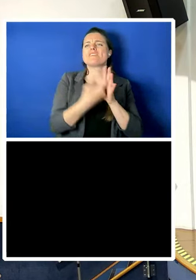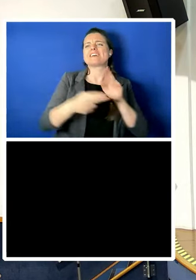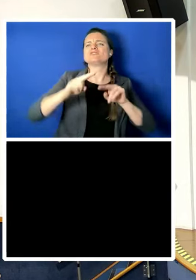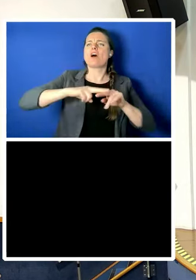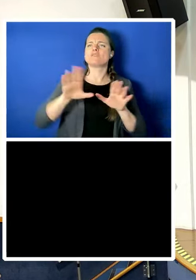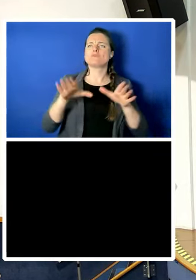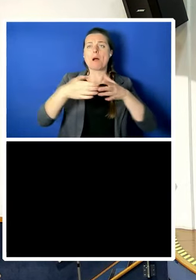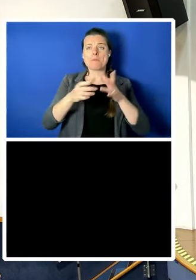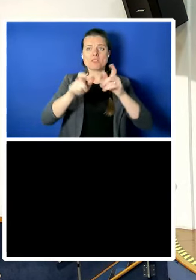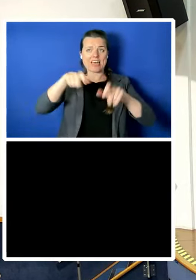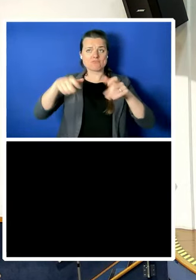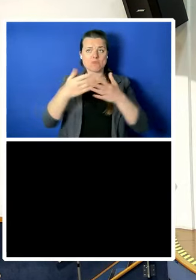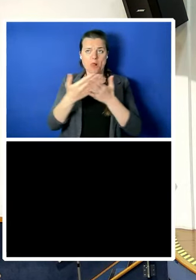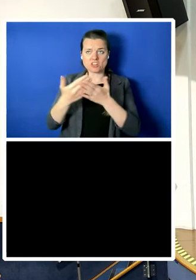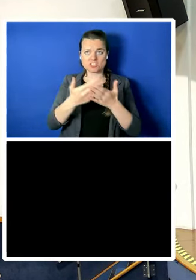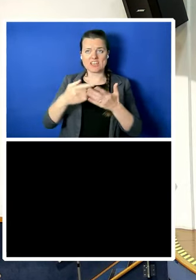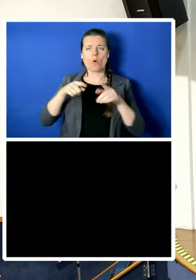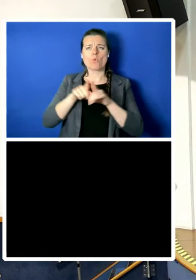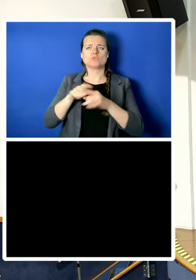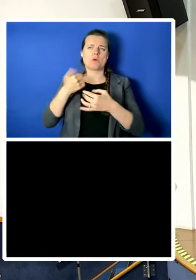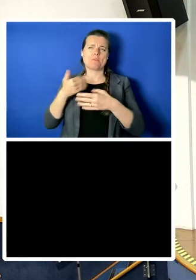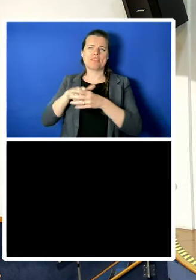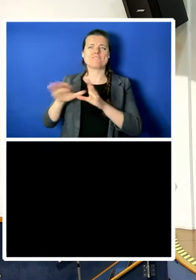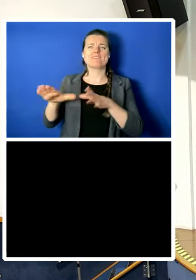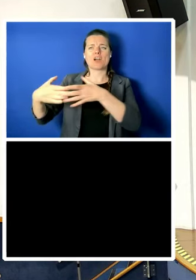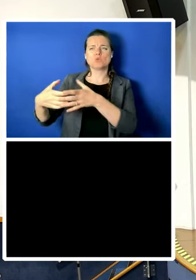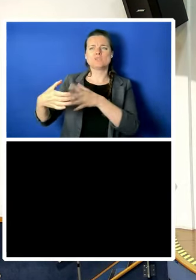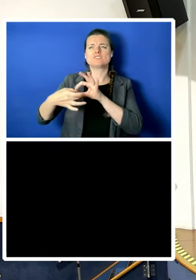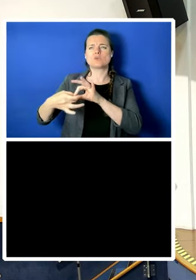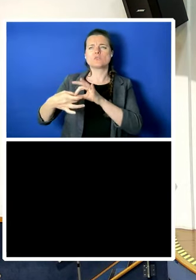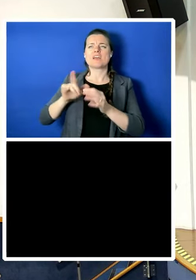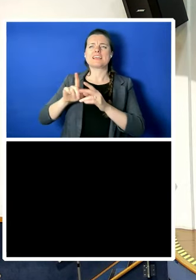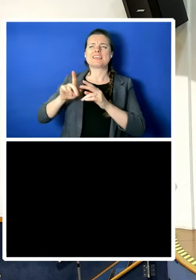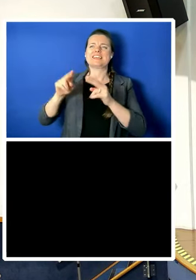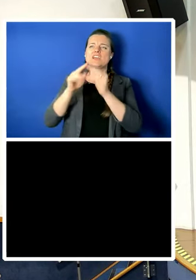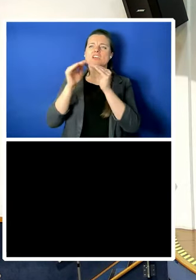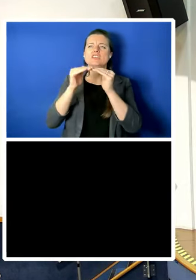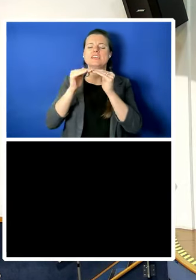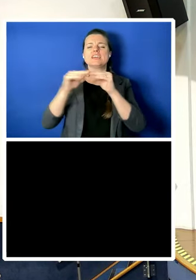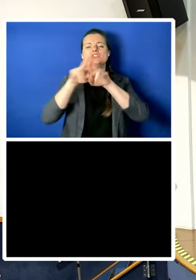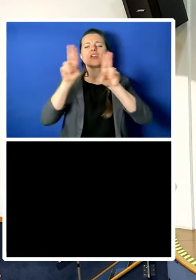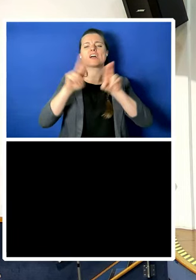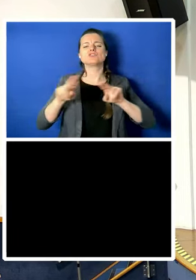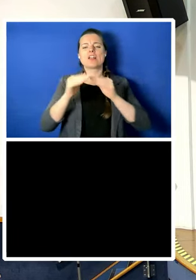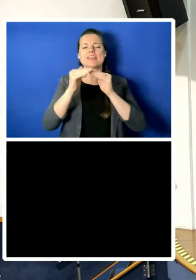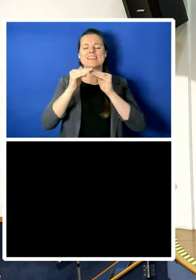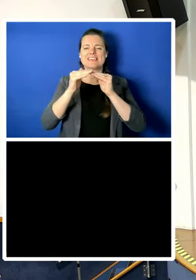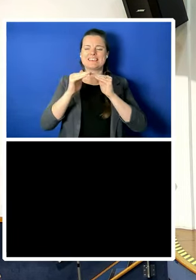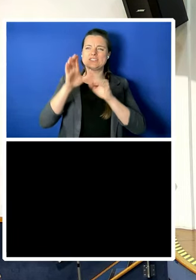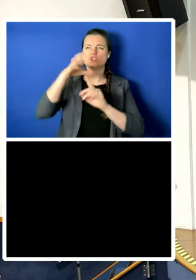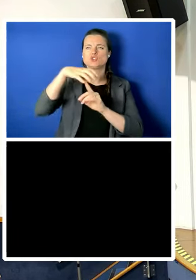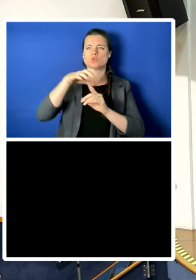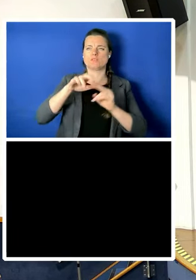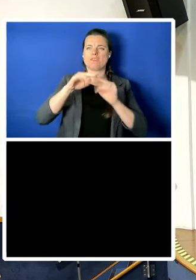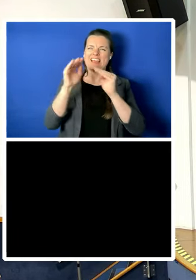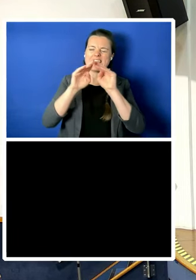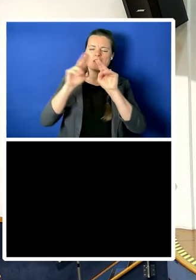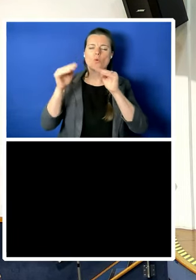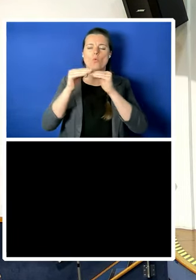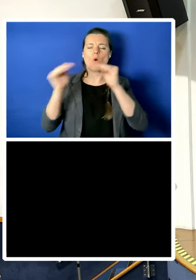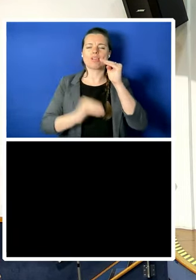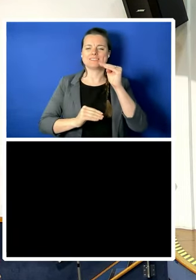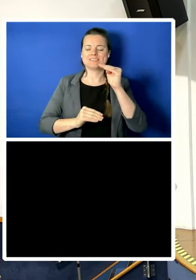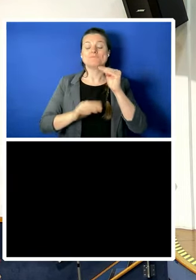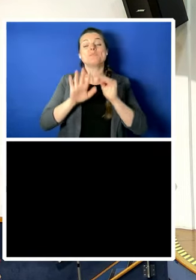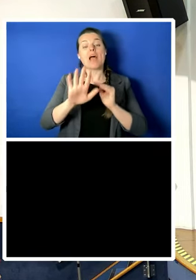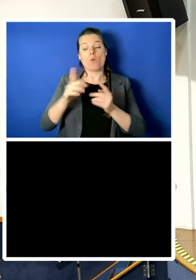Inequalities Institute here at the LSE. So we at the International Inequalities Institute have been delighted